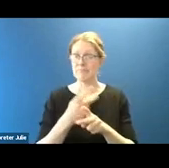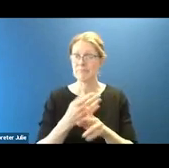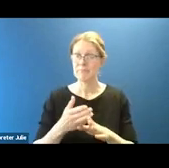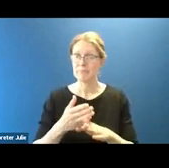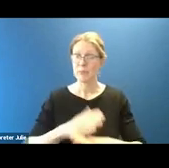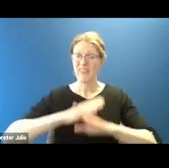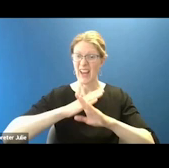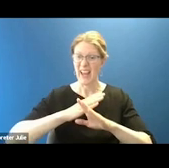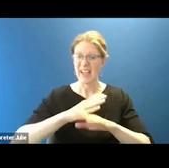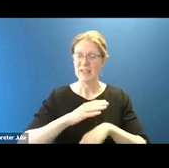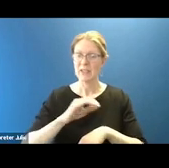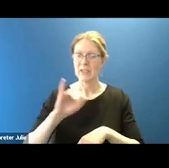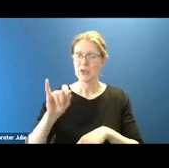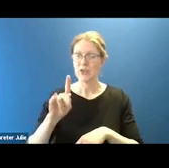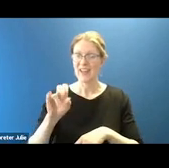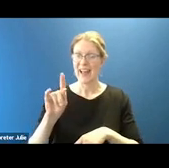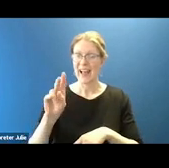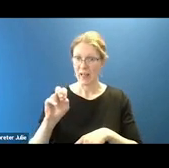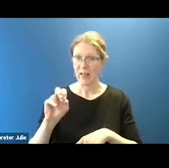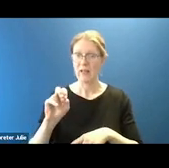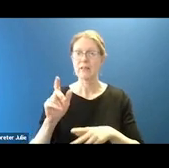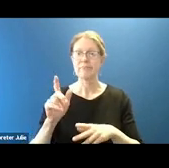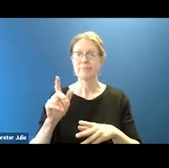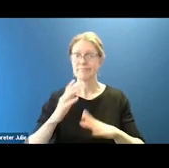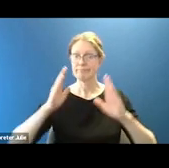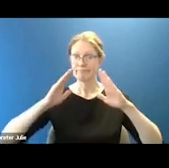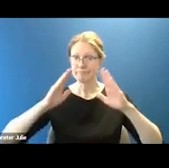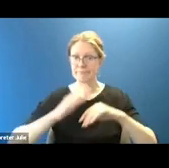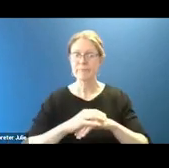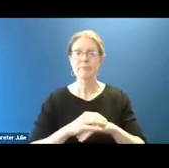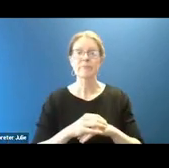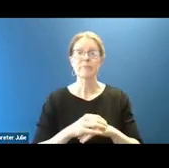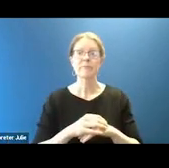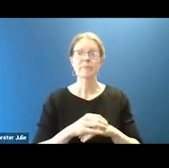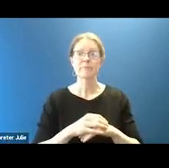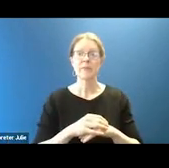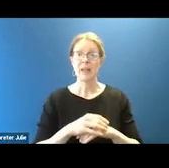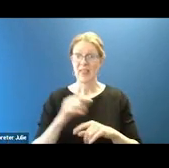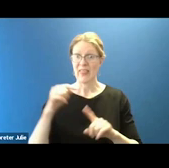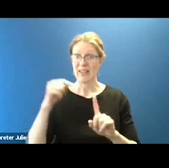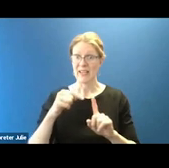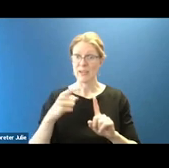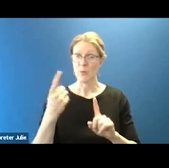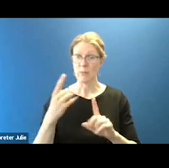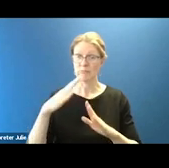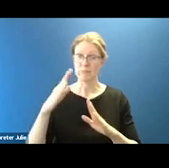arts agencies and other arts organizations. This is one of the most comprehensive arts education bills introduced in